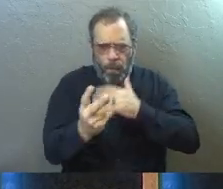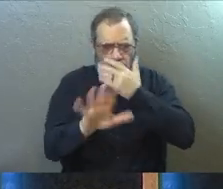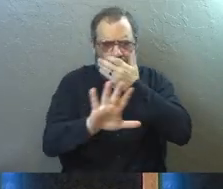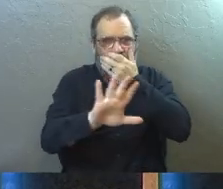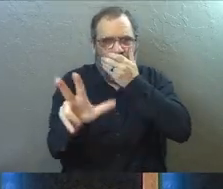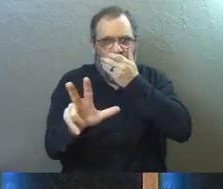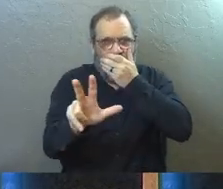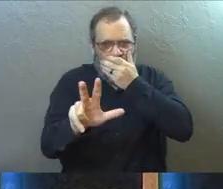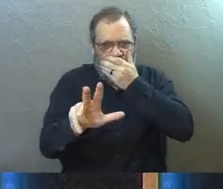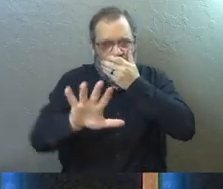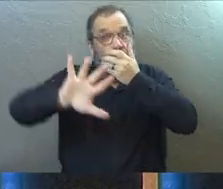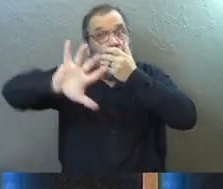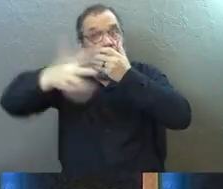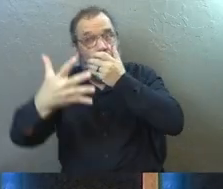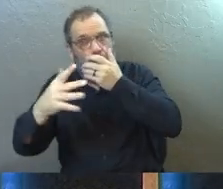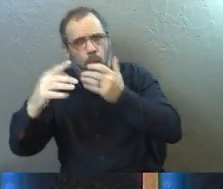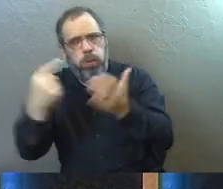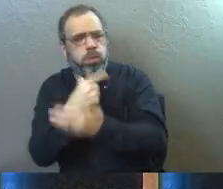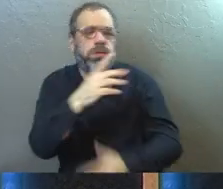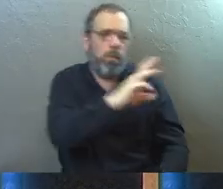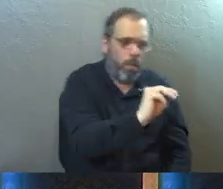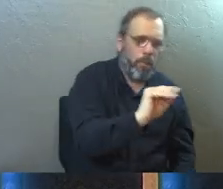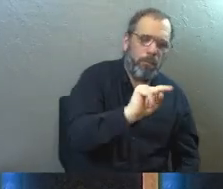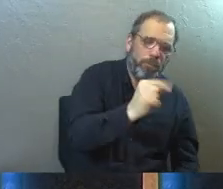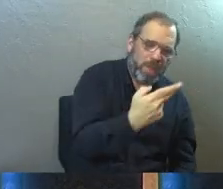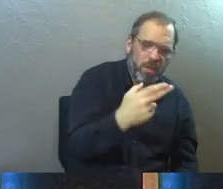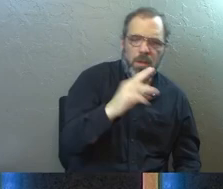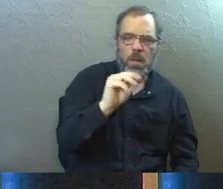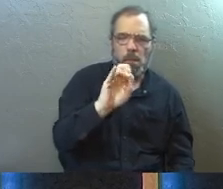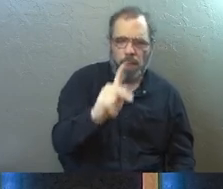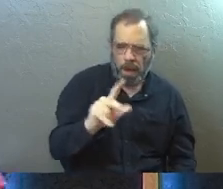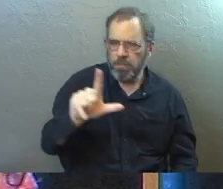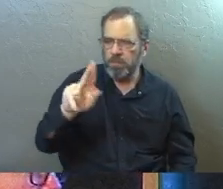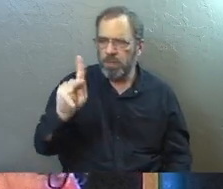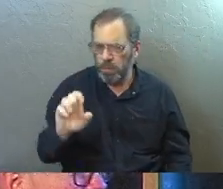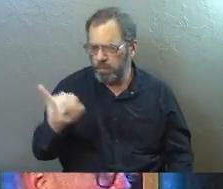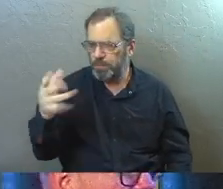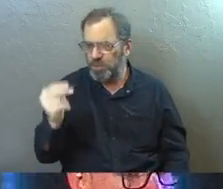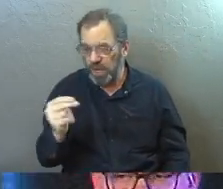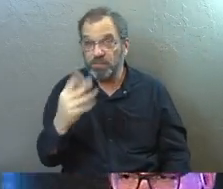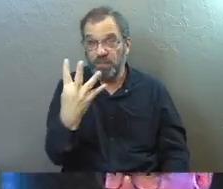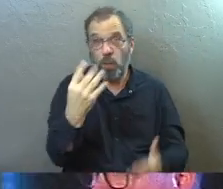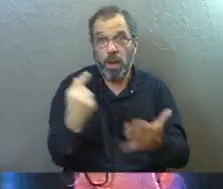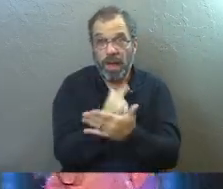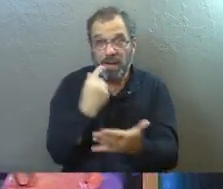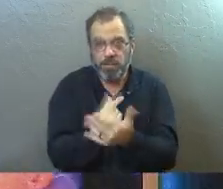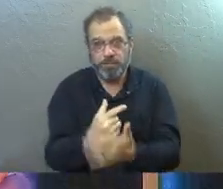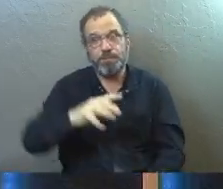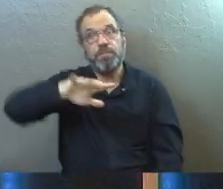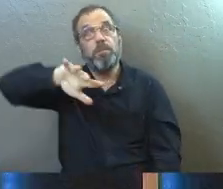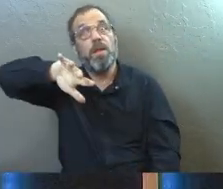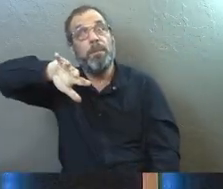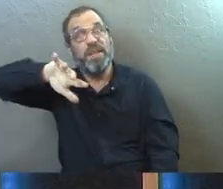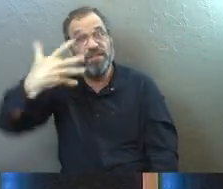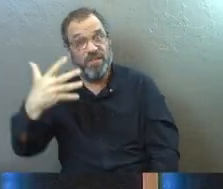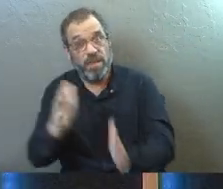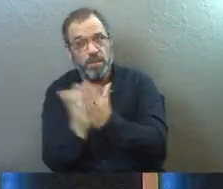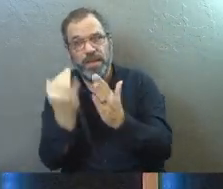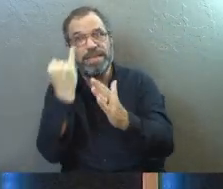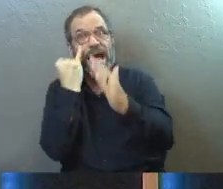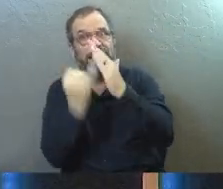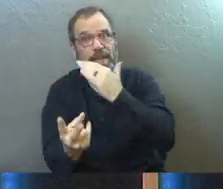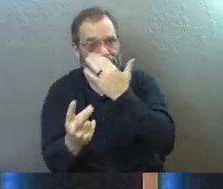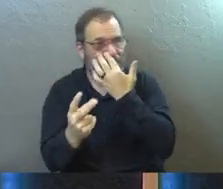the fifth gospel. Because we've got Matthew, Mark, Luke, and John. But for these people at that time, those books weren't in circulation yet.